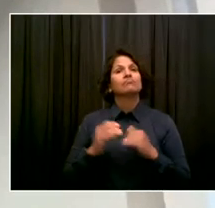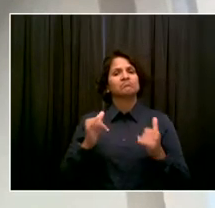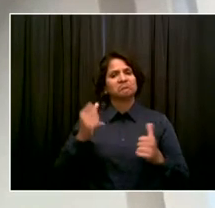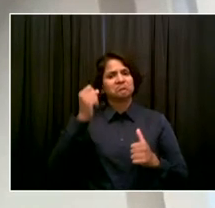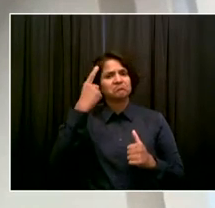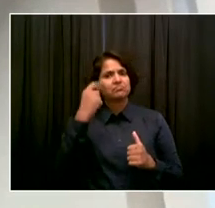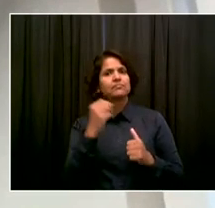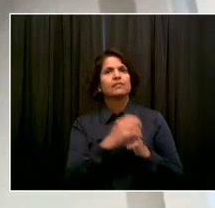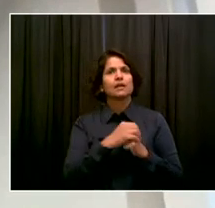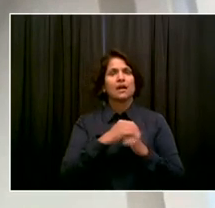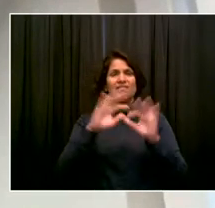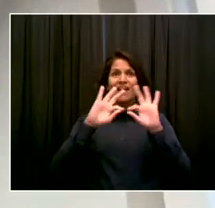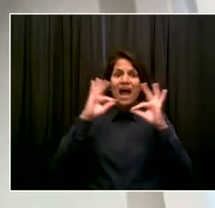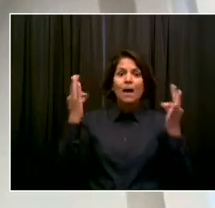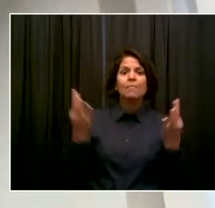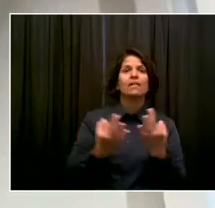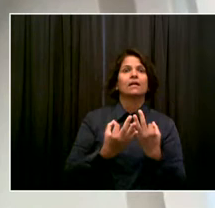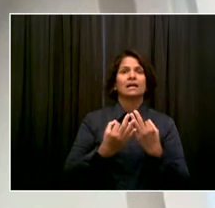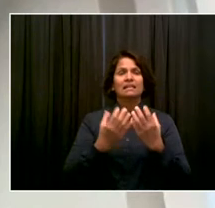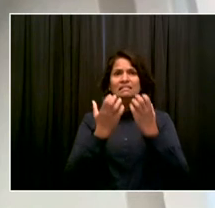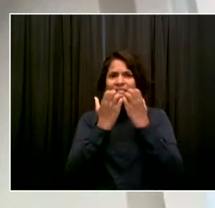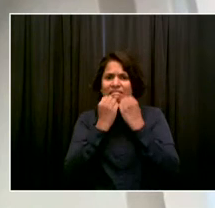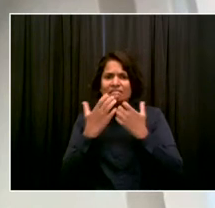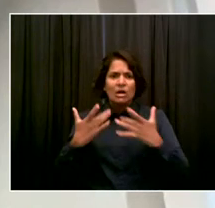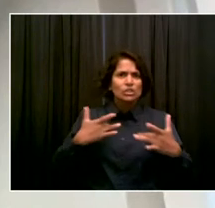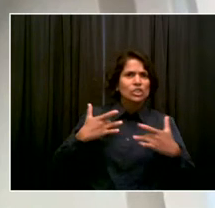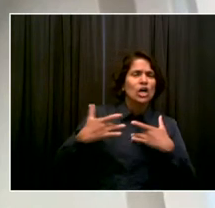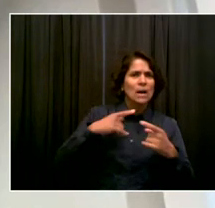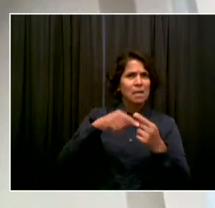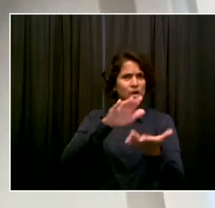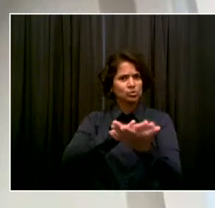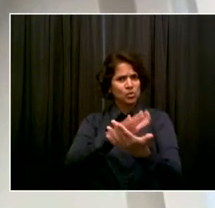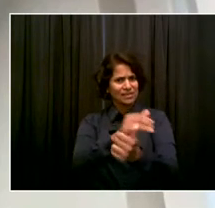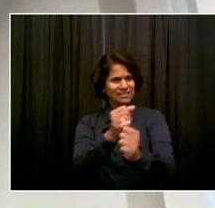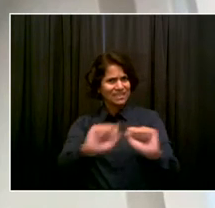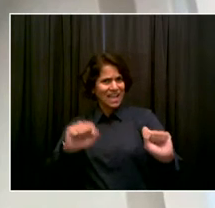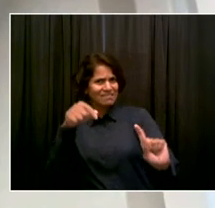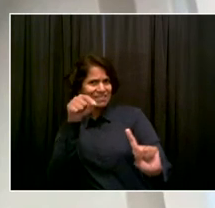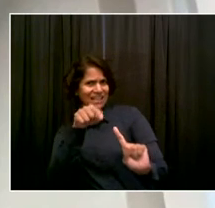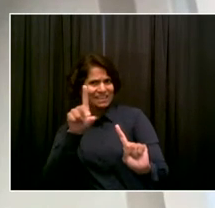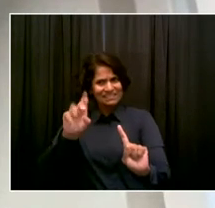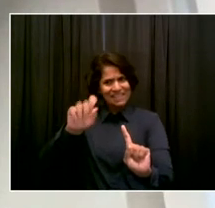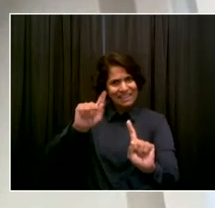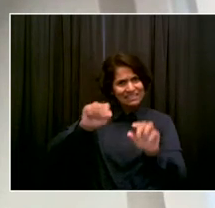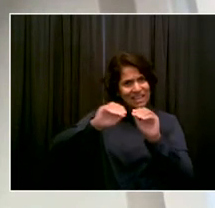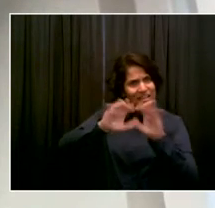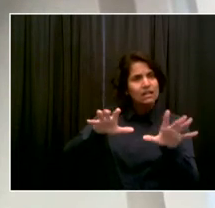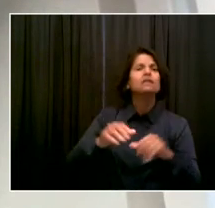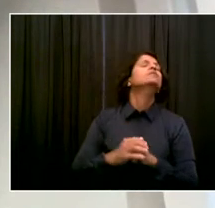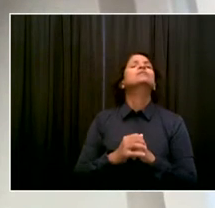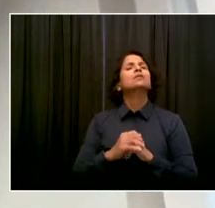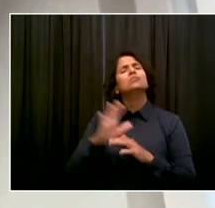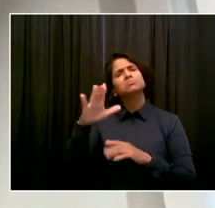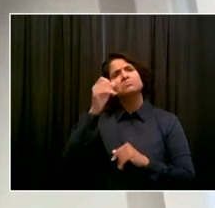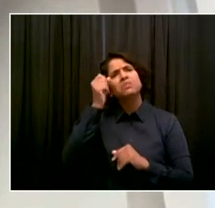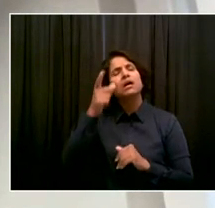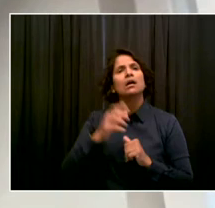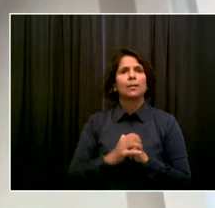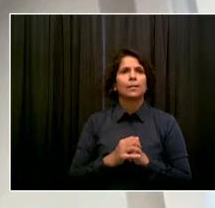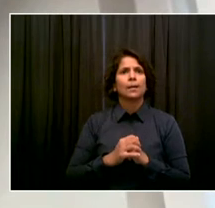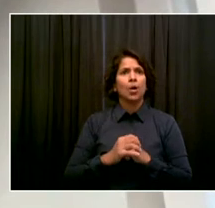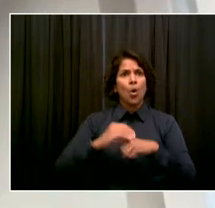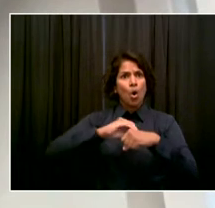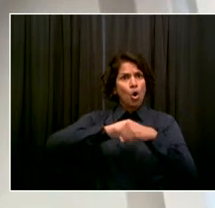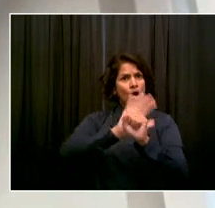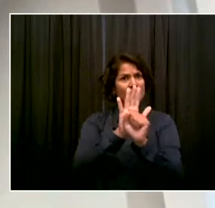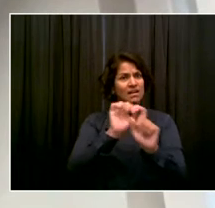you know, may be concerned. We have talked repeatedly about how this new strain of COVID is something that we should be very worried about in